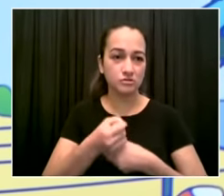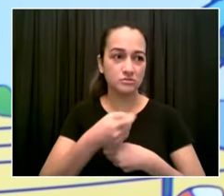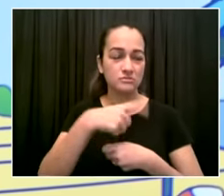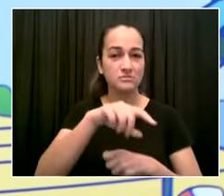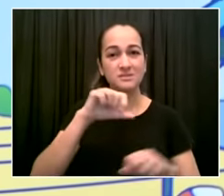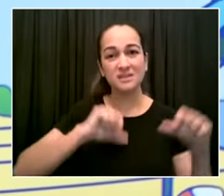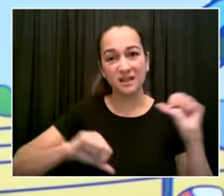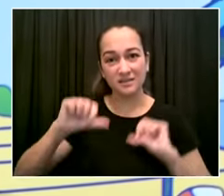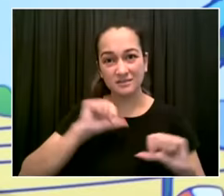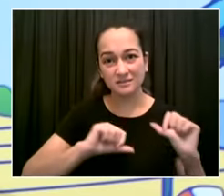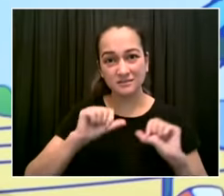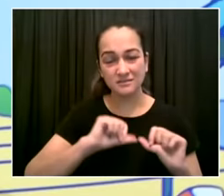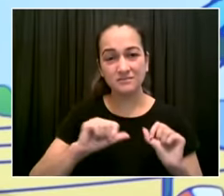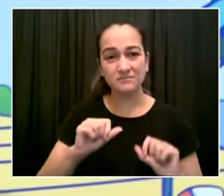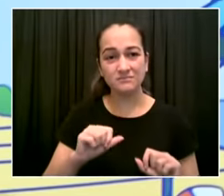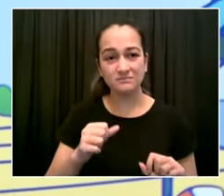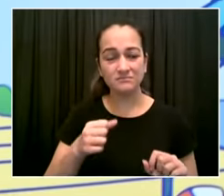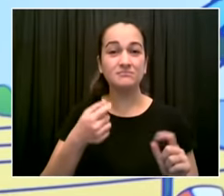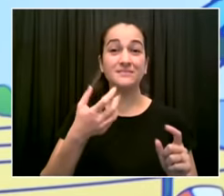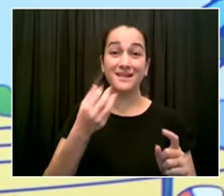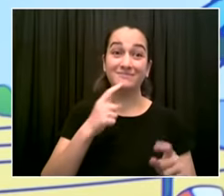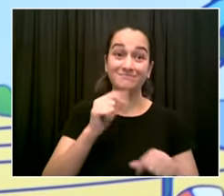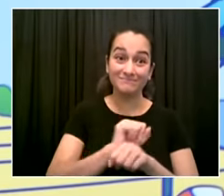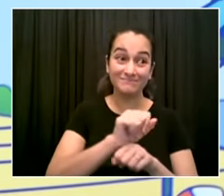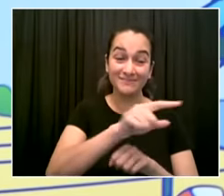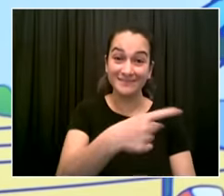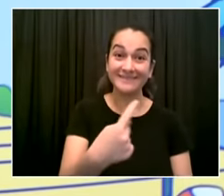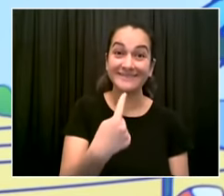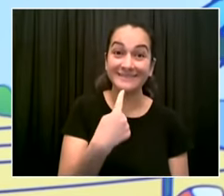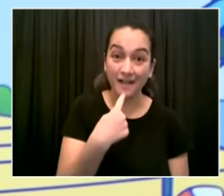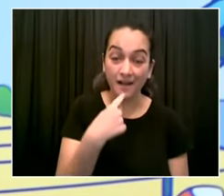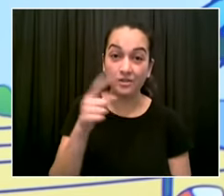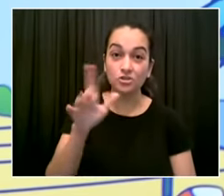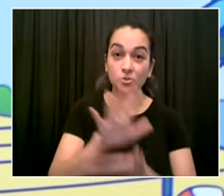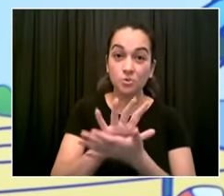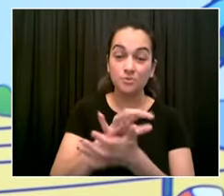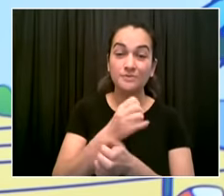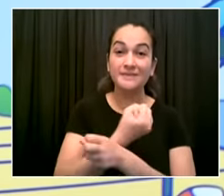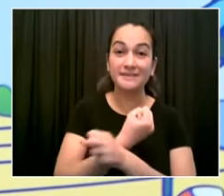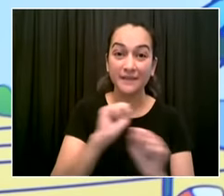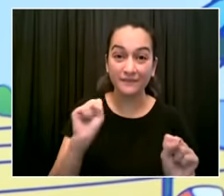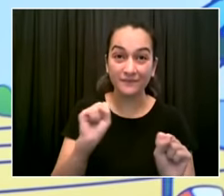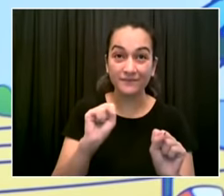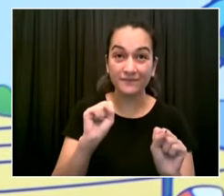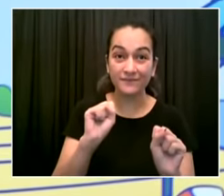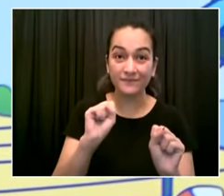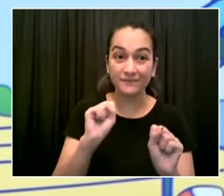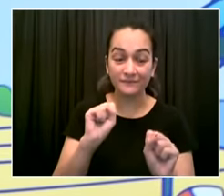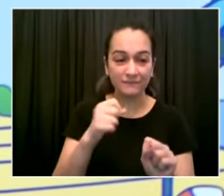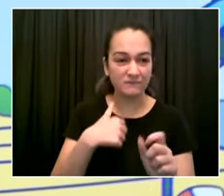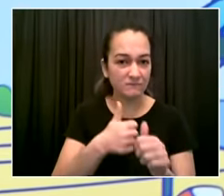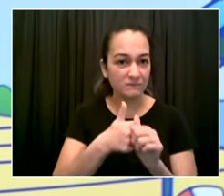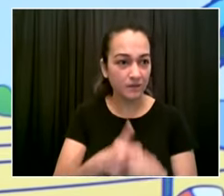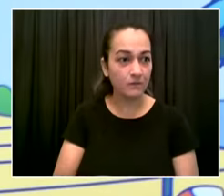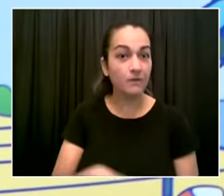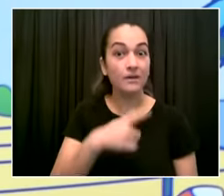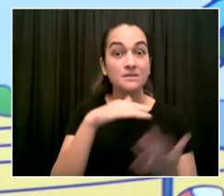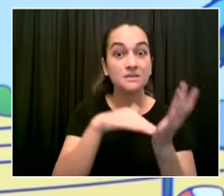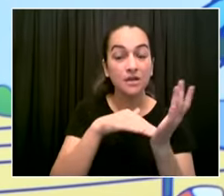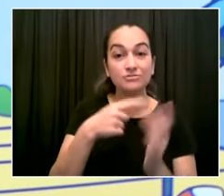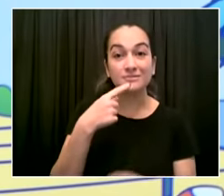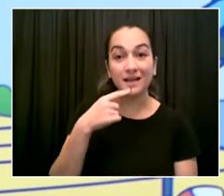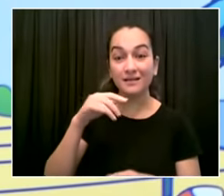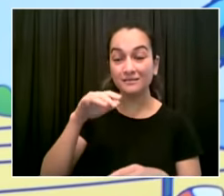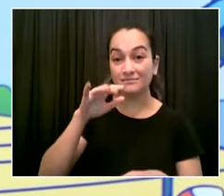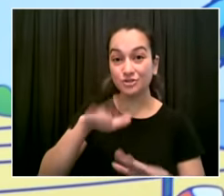kids are home in many cases it can be even more dangerous than being in a highly uh controlled positive environment where